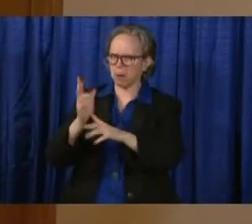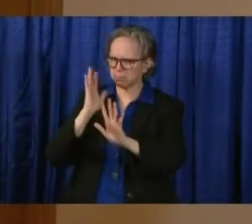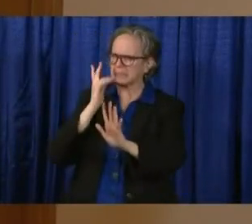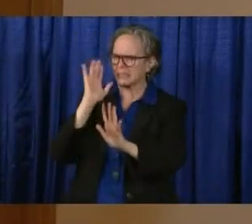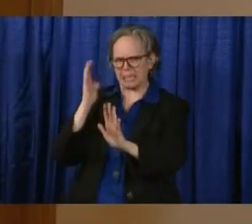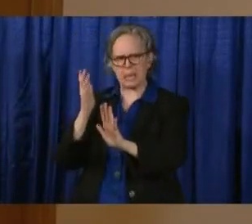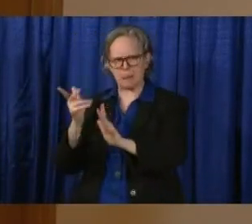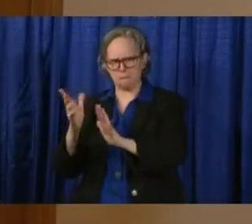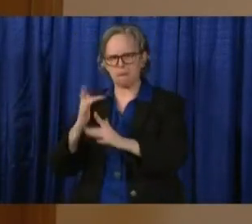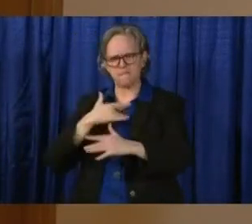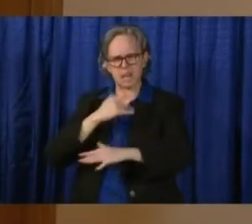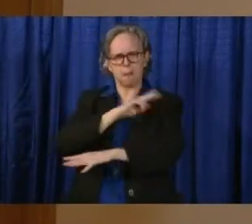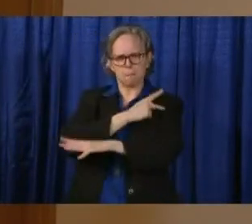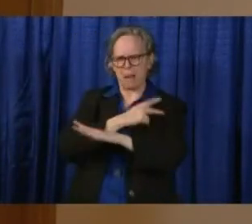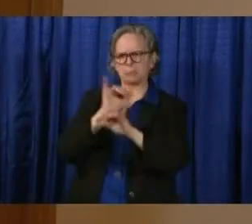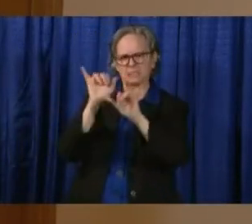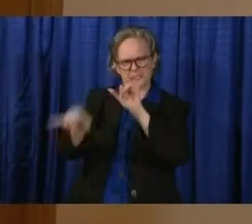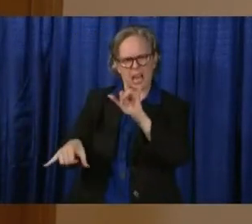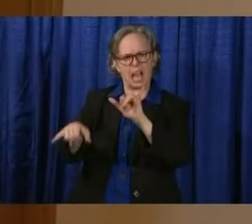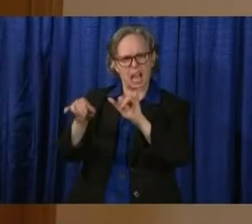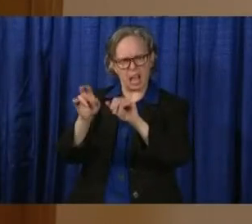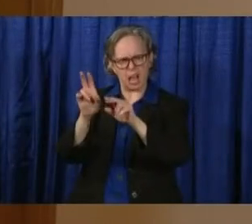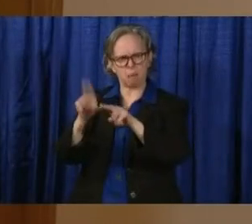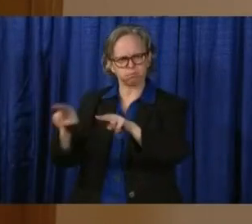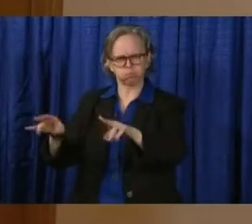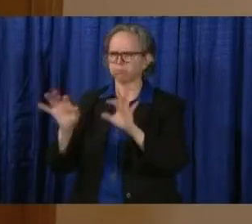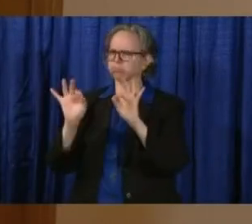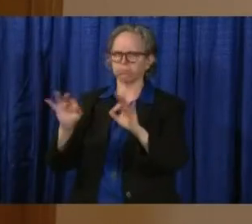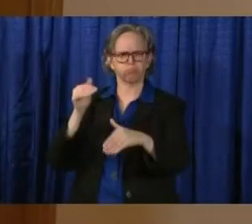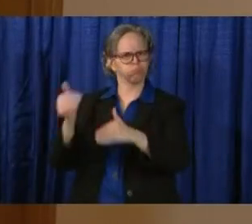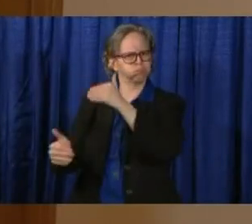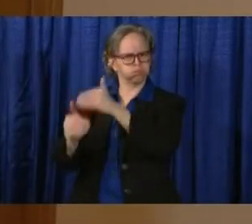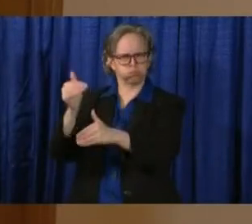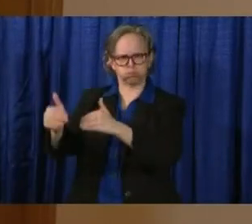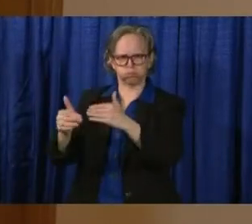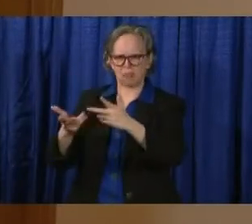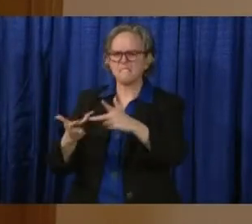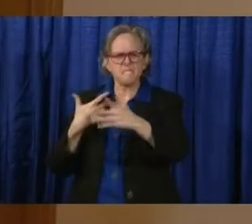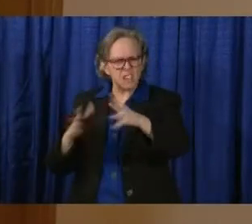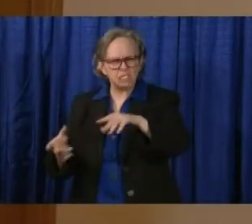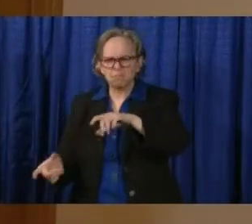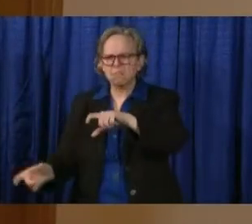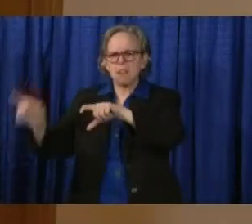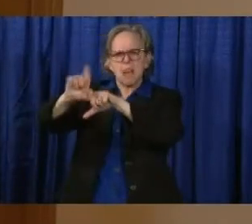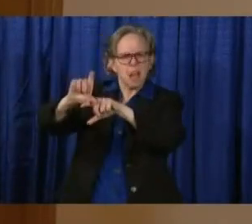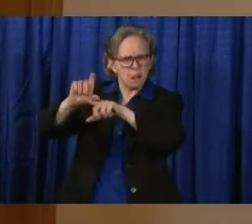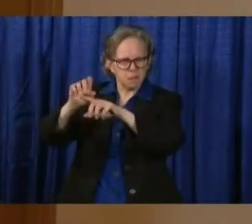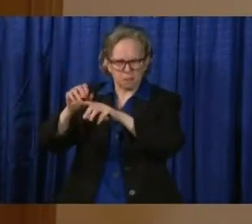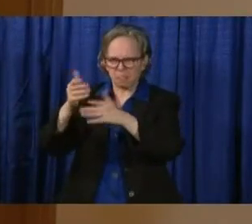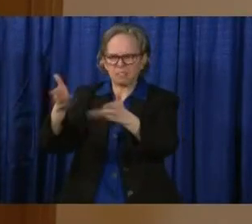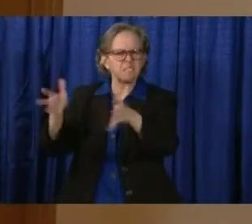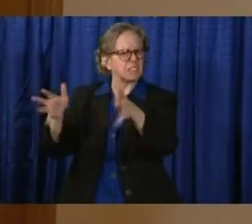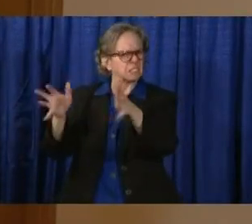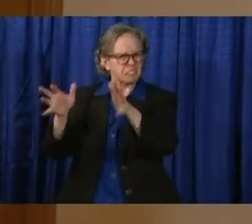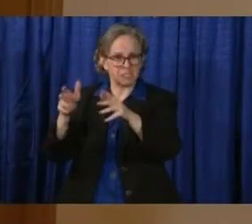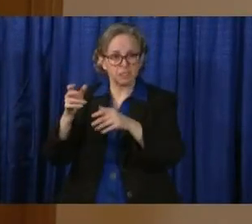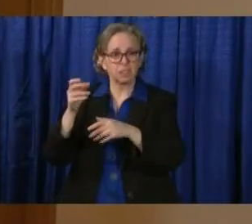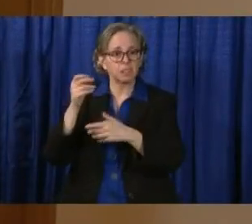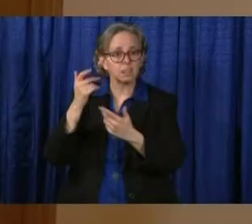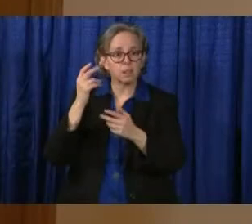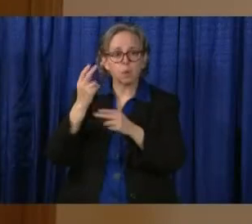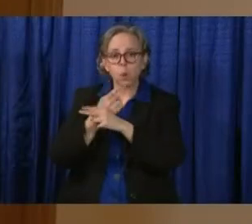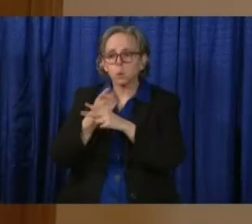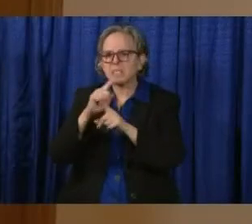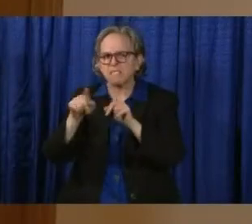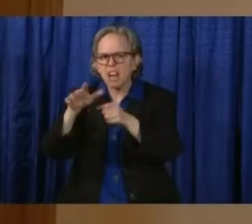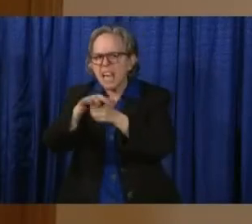exactly what we wanted. Hospitals have built out their capacity on site. They're using different parts of their hospitals differently.